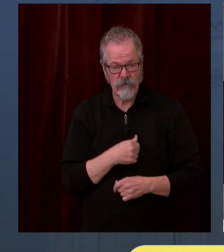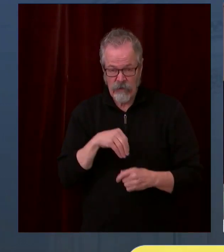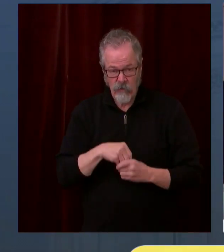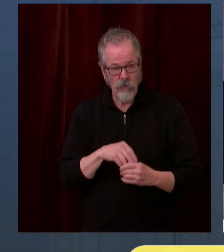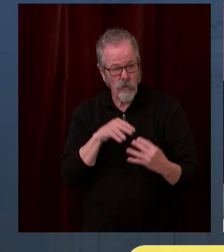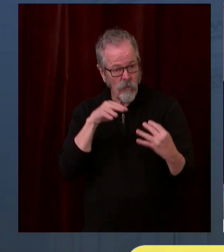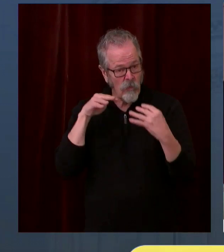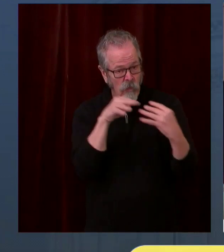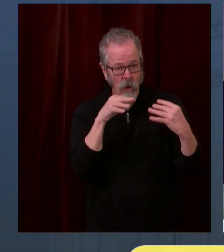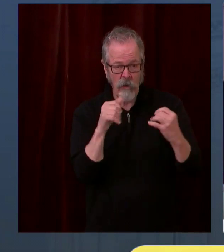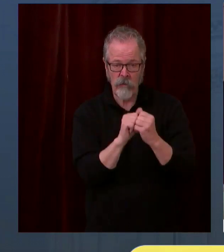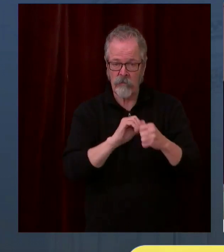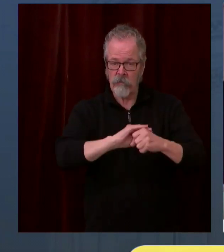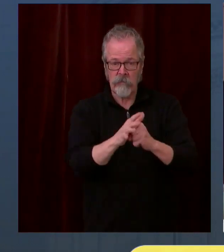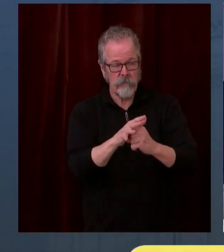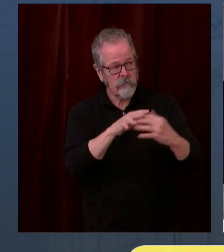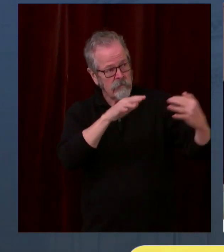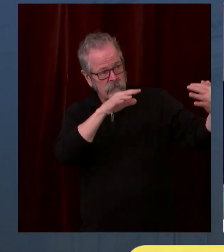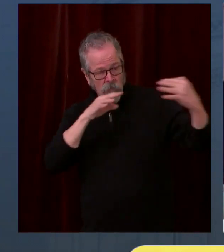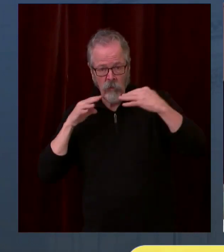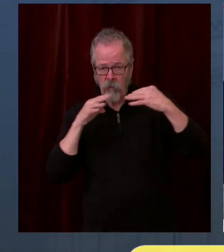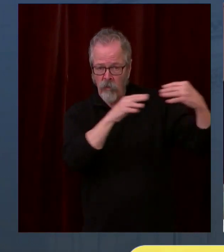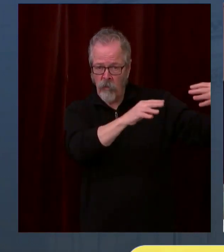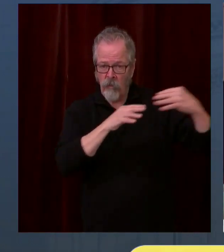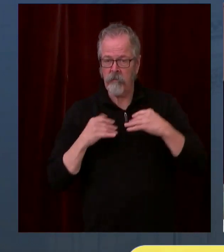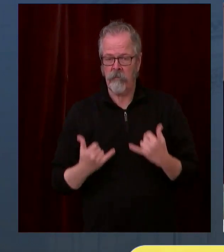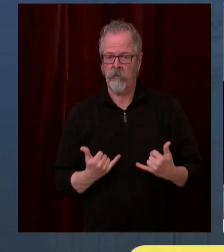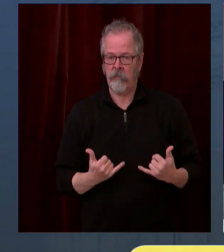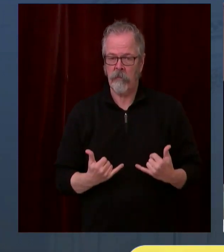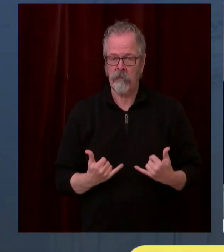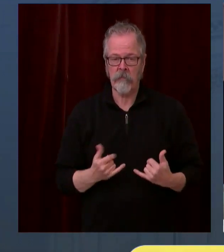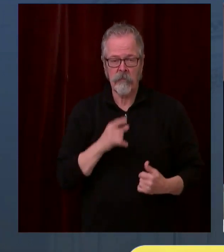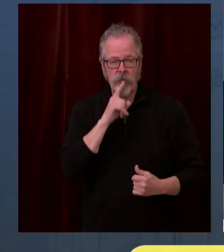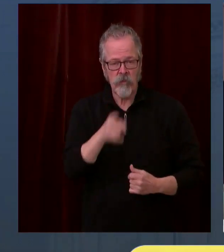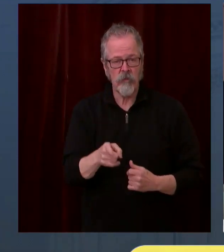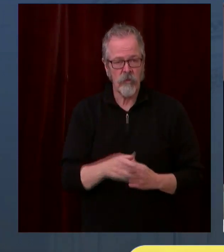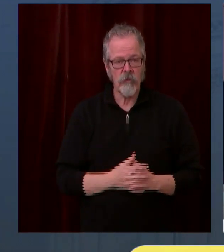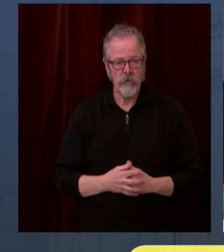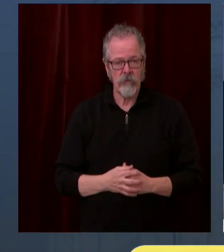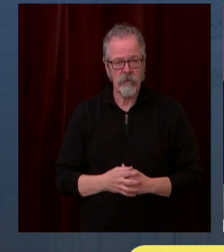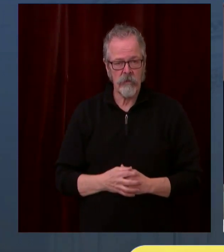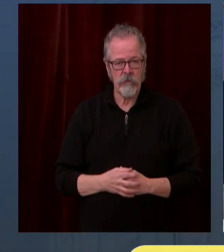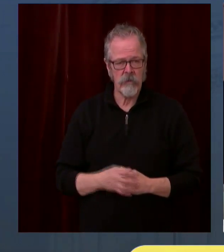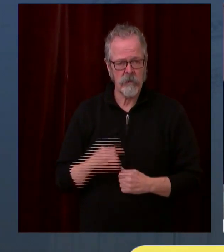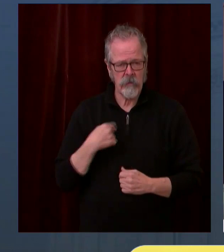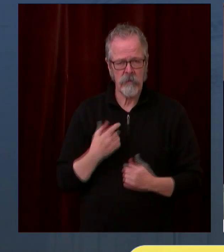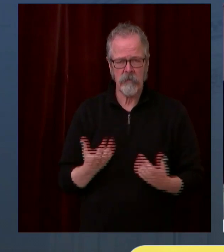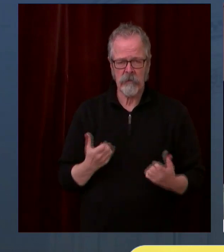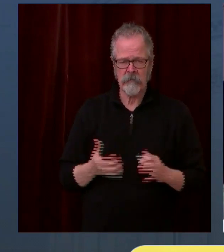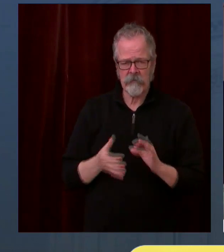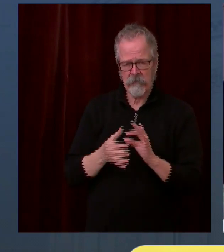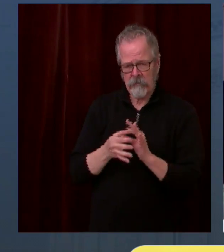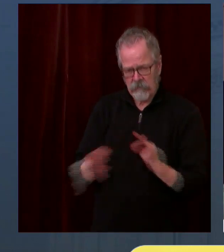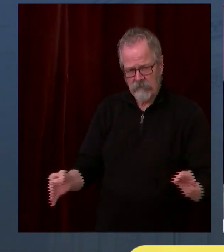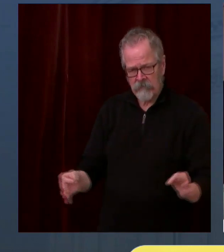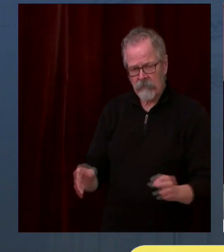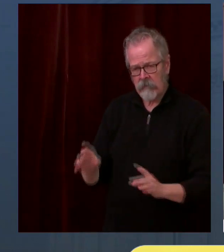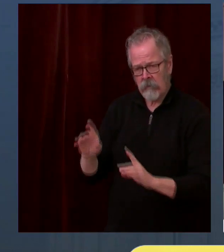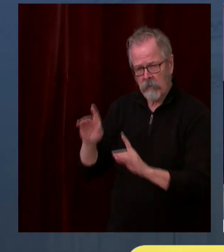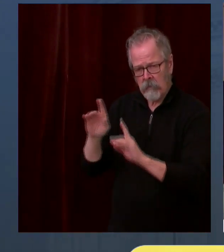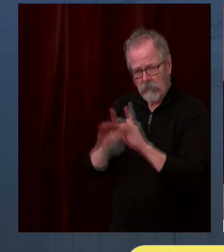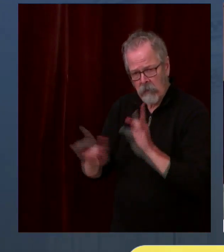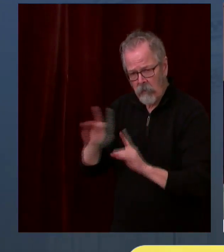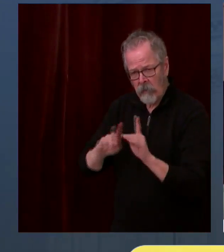thanks to the wonders of science and human ingenuity, here we are. And this is what we're talking about, not even a year after